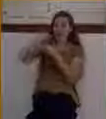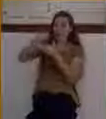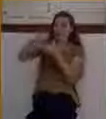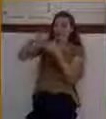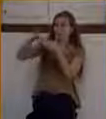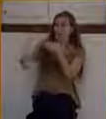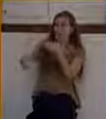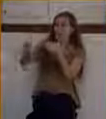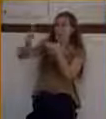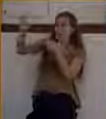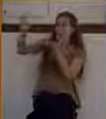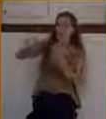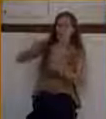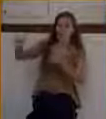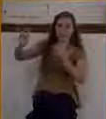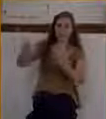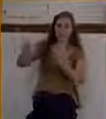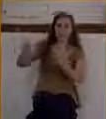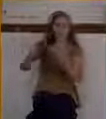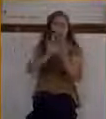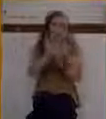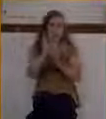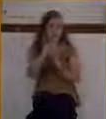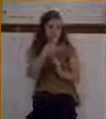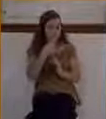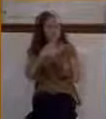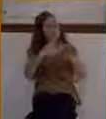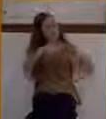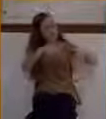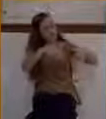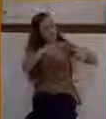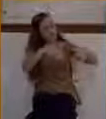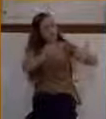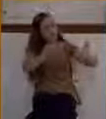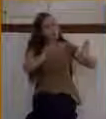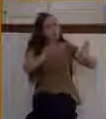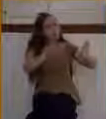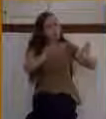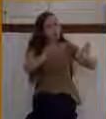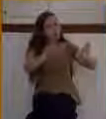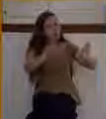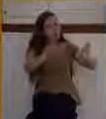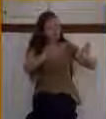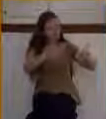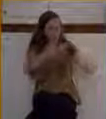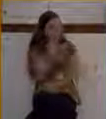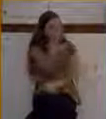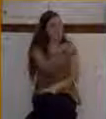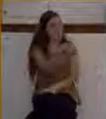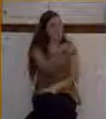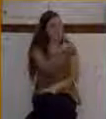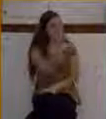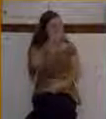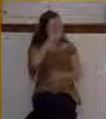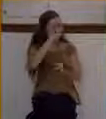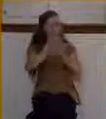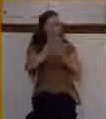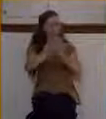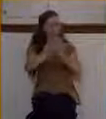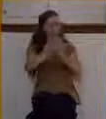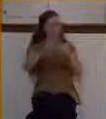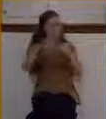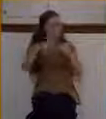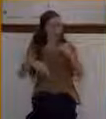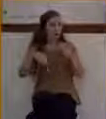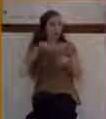said unto him, go thy way. Thy faith is made thee whole. And in Matthew's account,